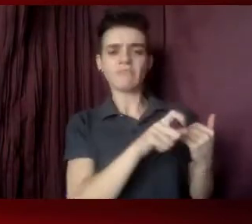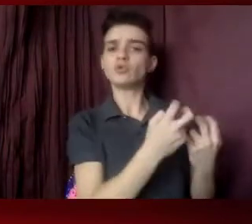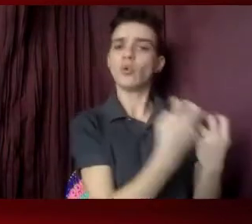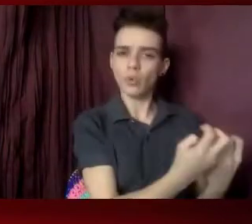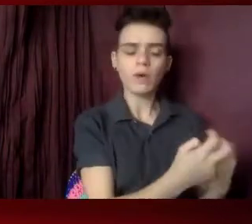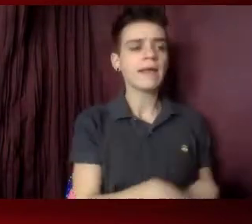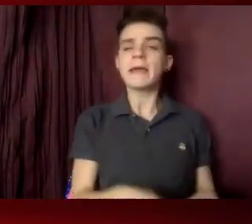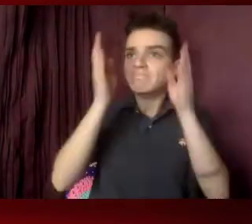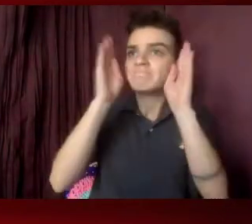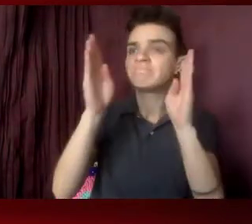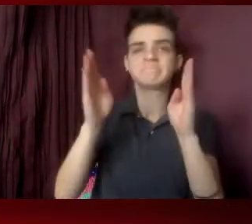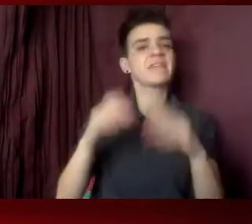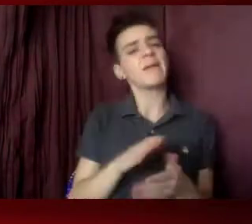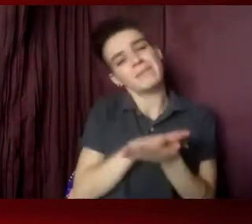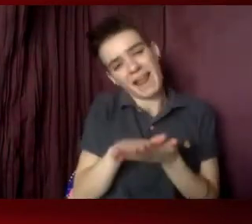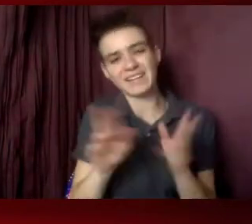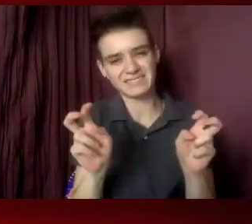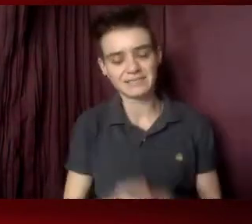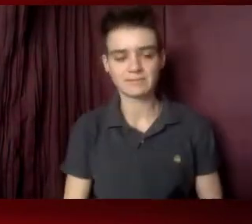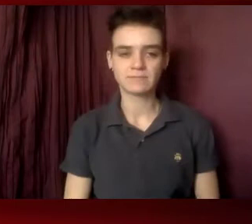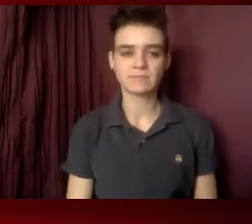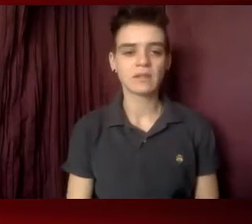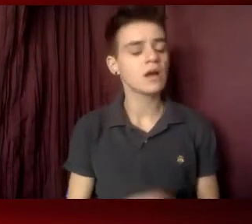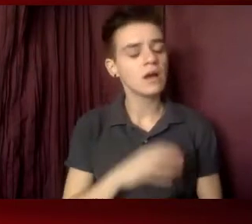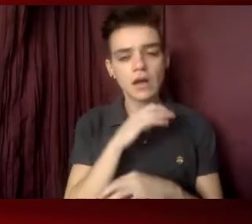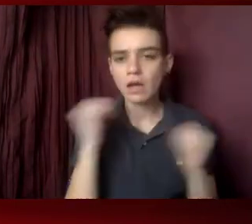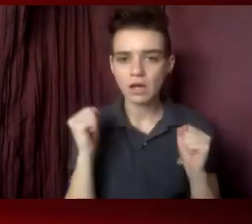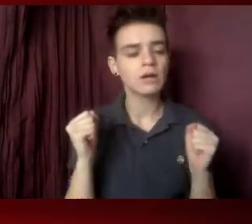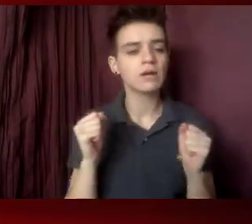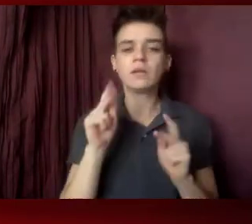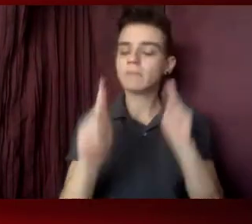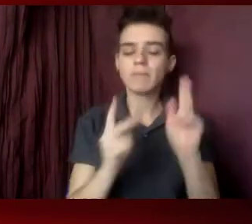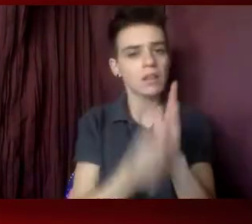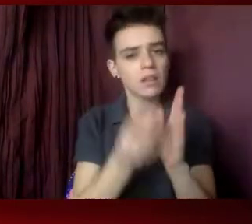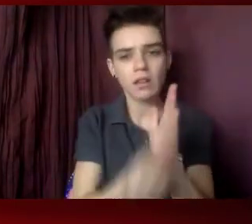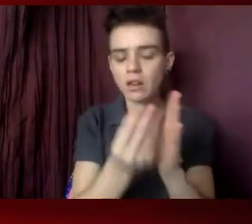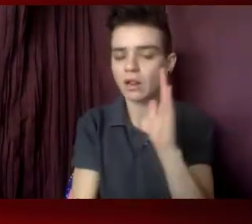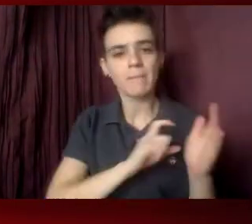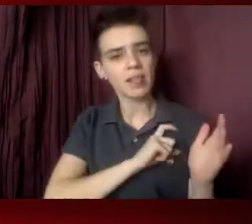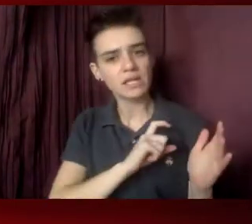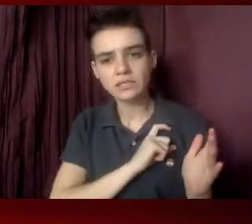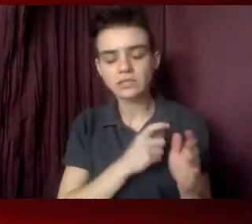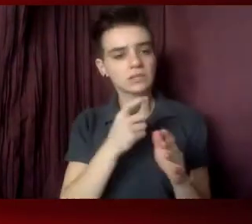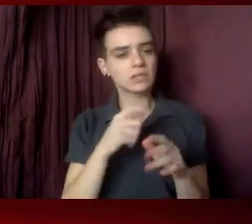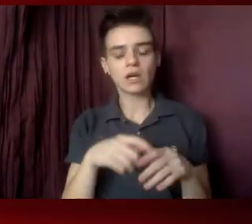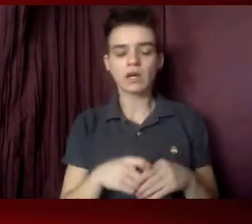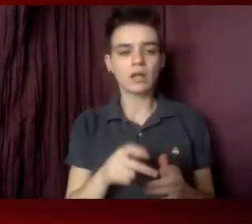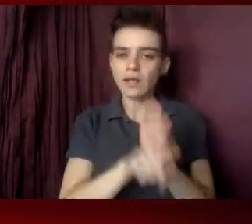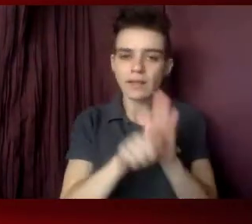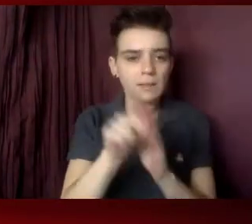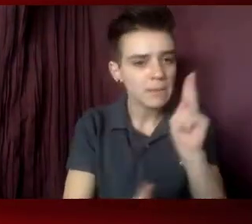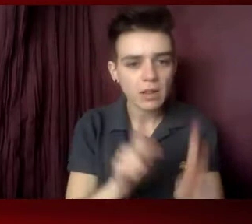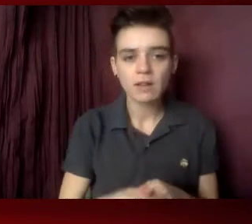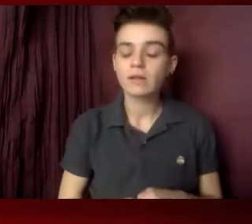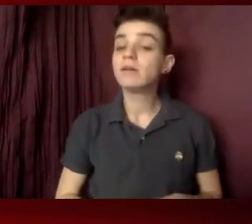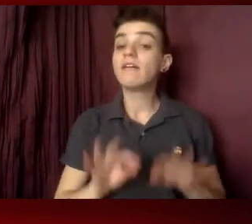nice. I'm tired of the growing body count at the hands of police, at families torn at the hands